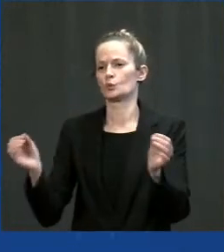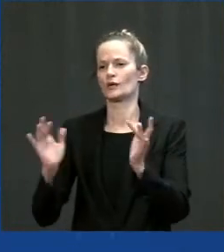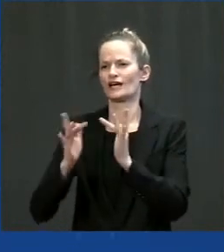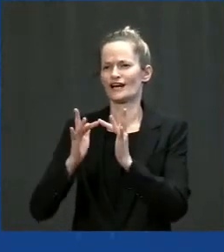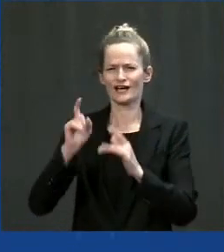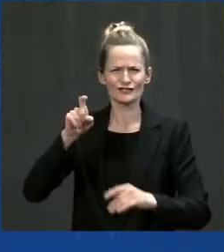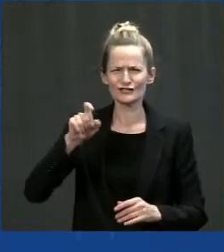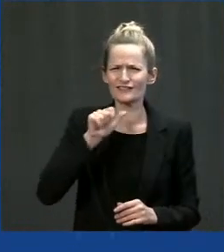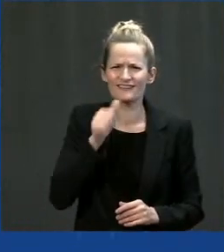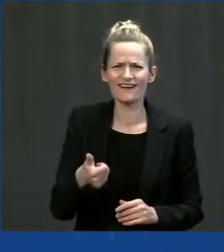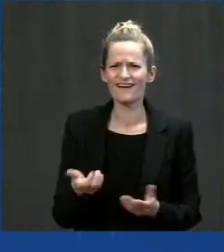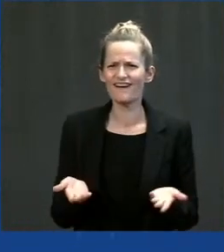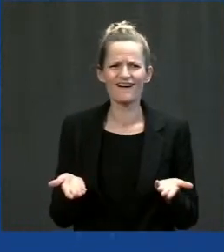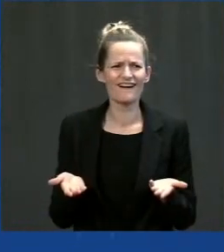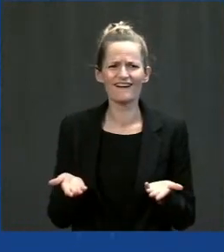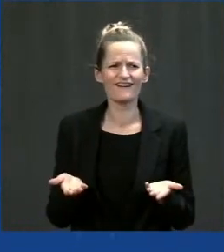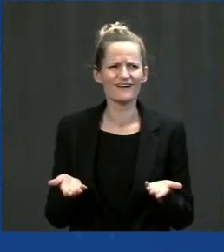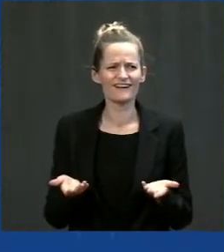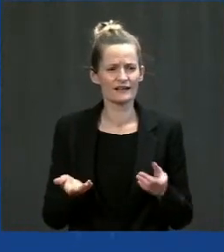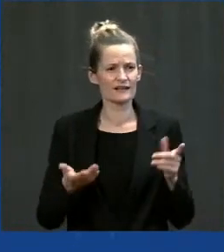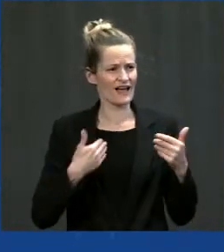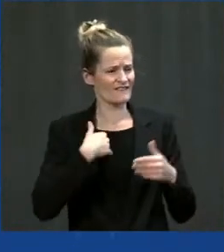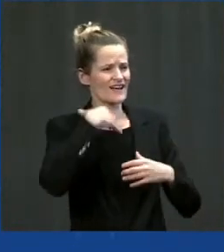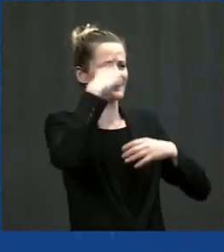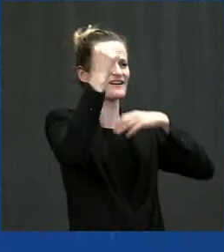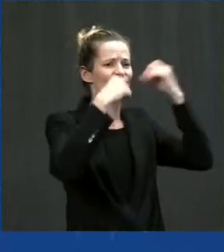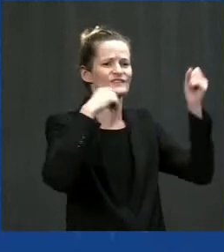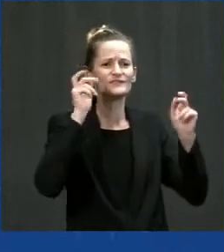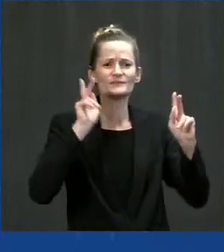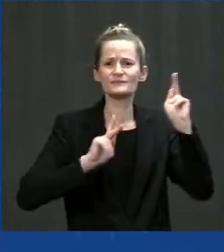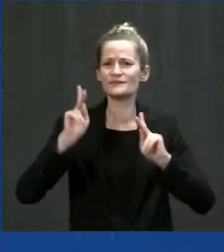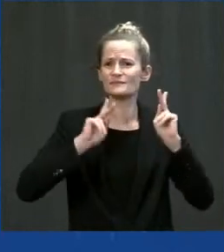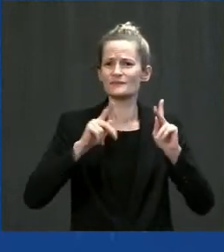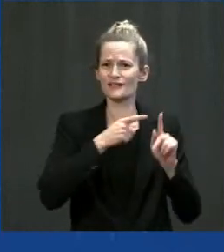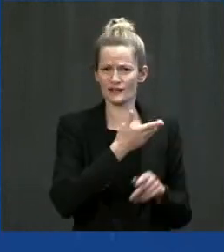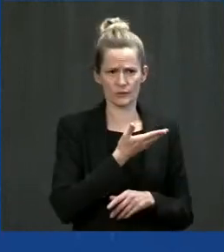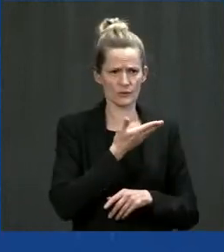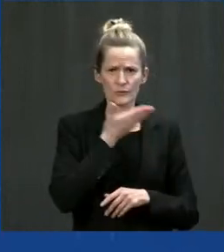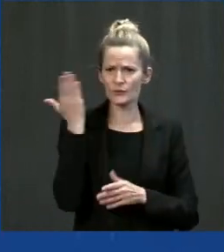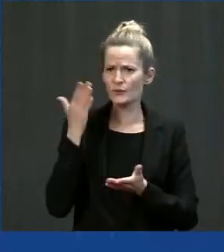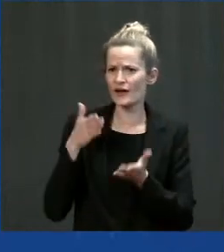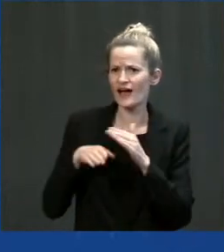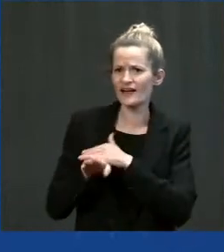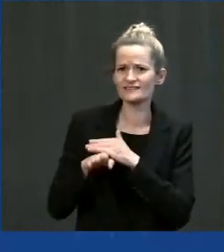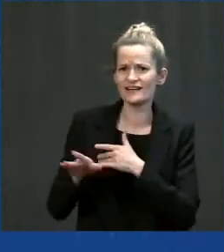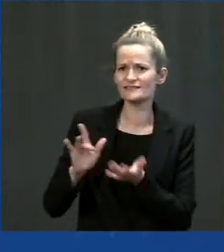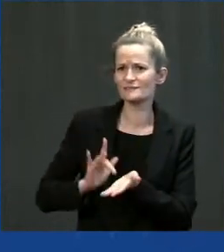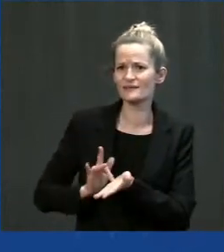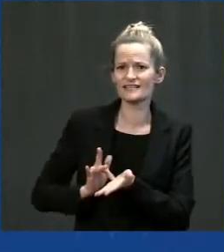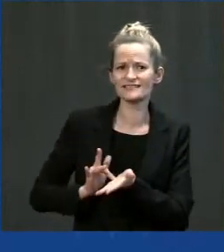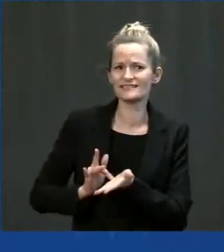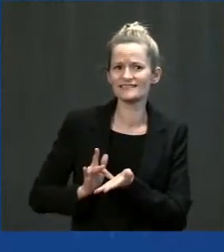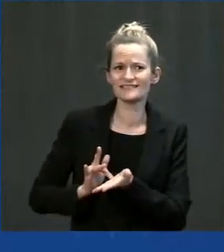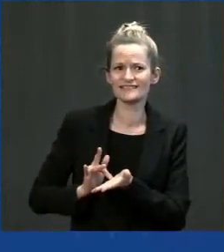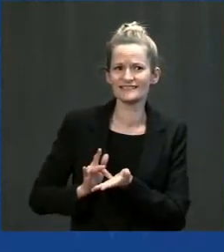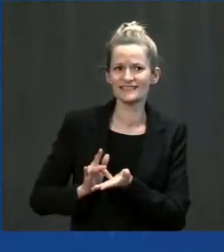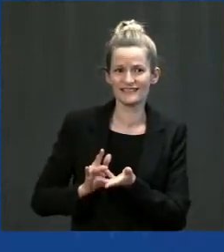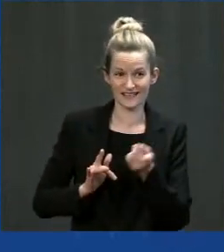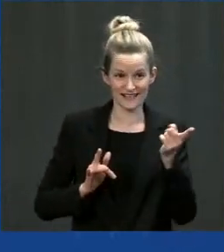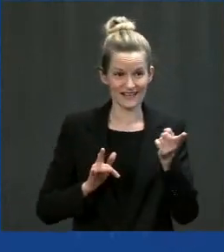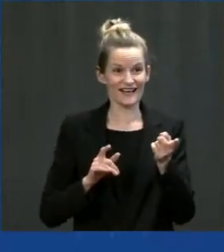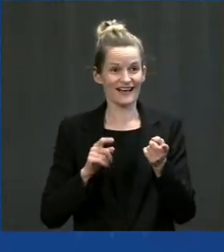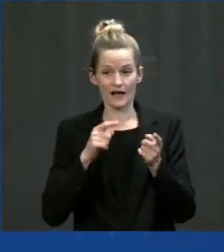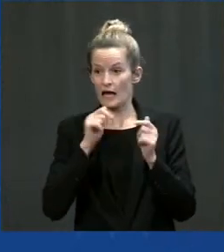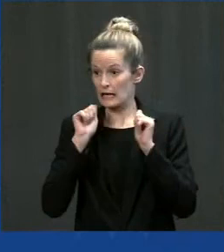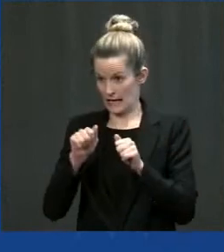we're making available to our people because they live in an area without connectivity. The entrepreneurs that we know are out there in